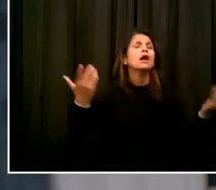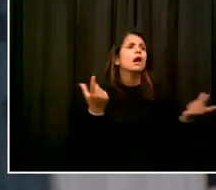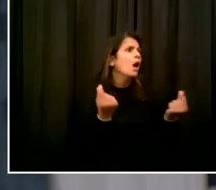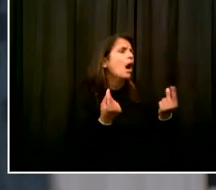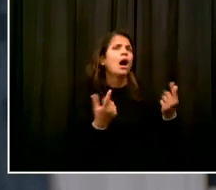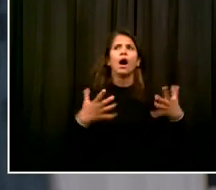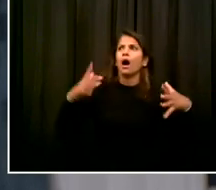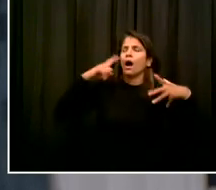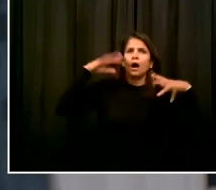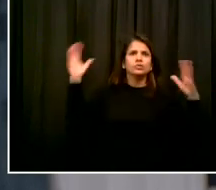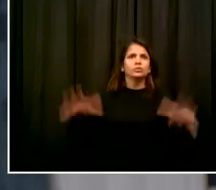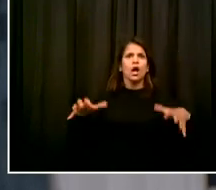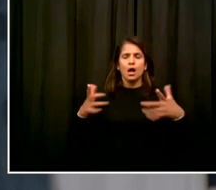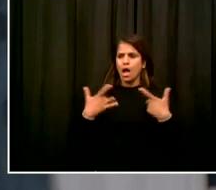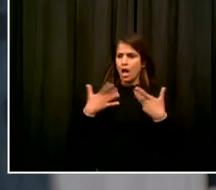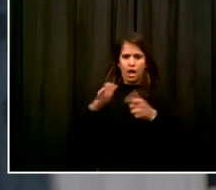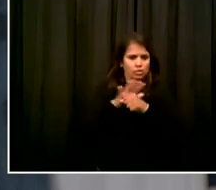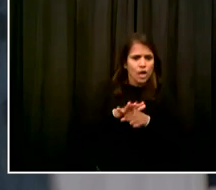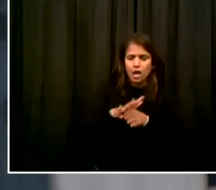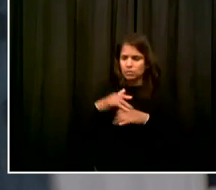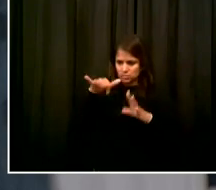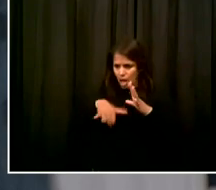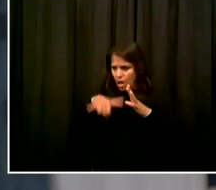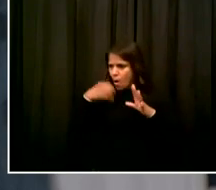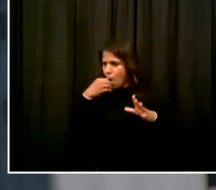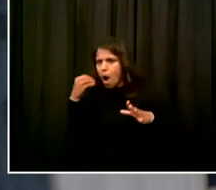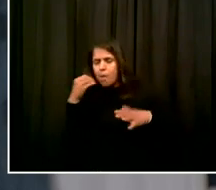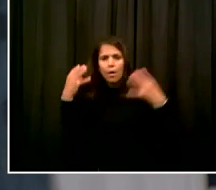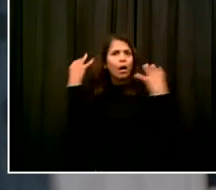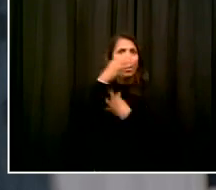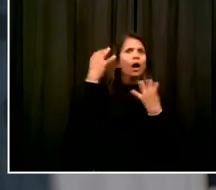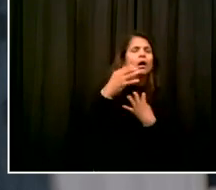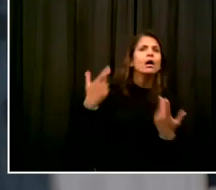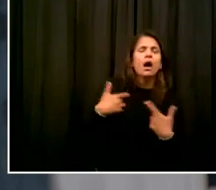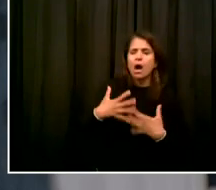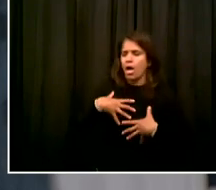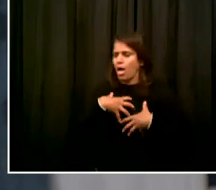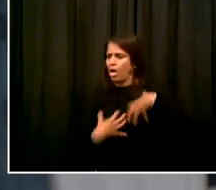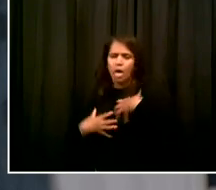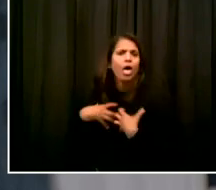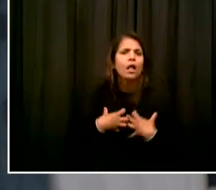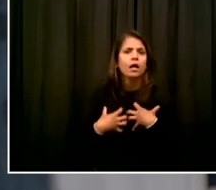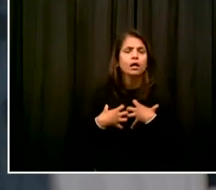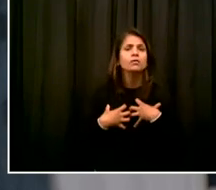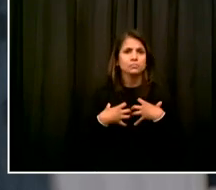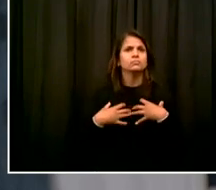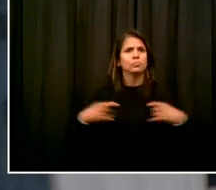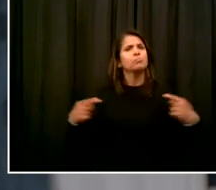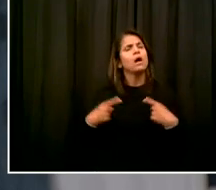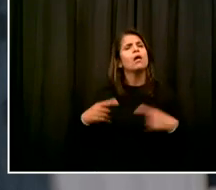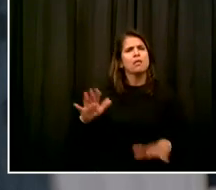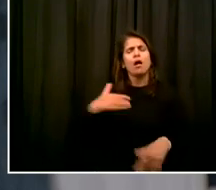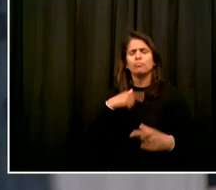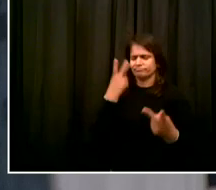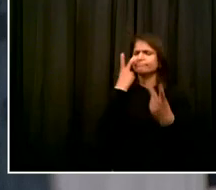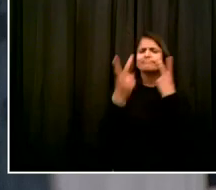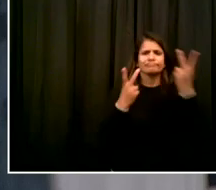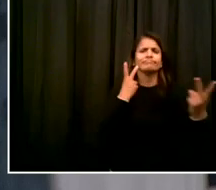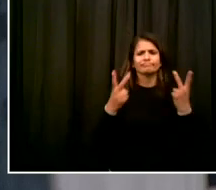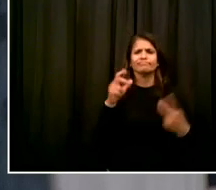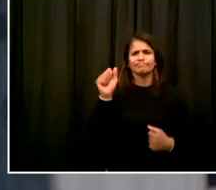from their pain and anxiety. We've demonstrated this in New York City, as our First Lady and our Mayor have spoken about.